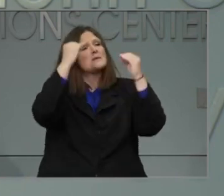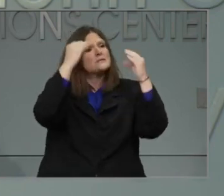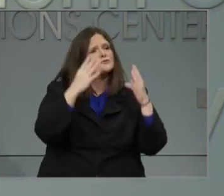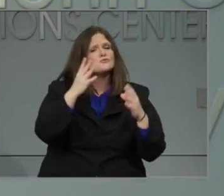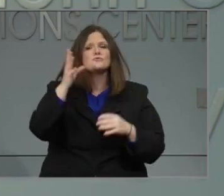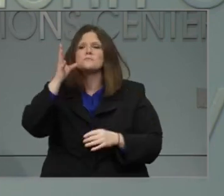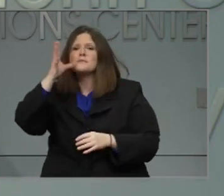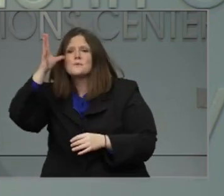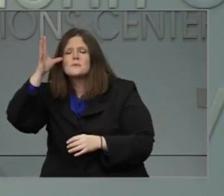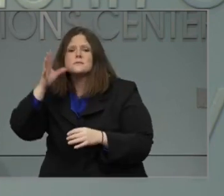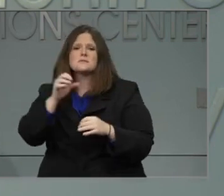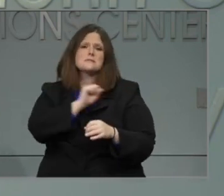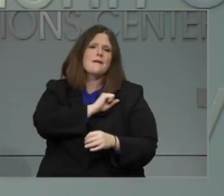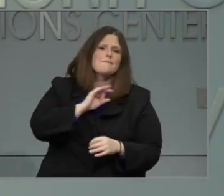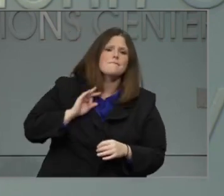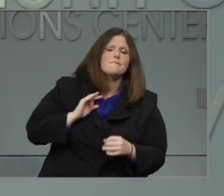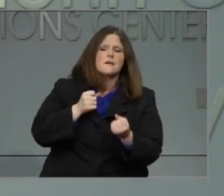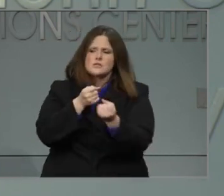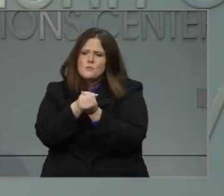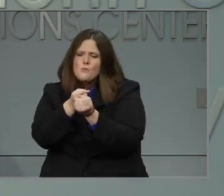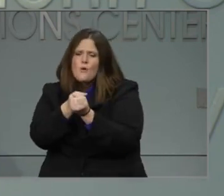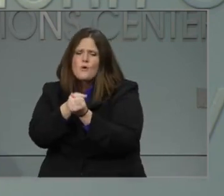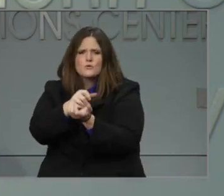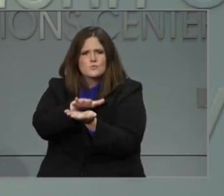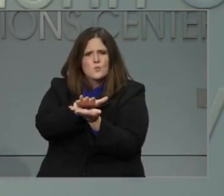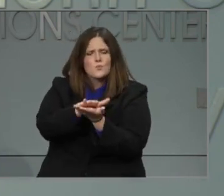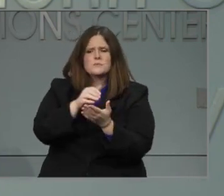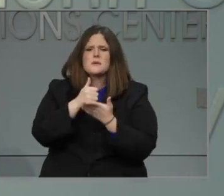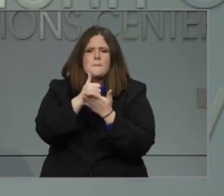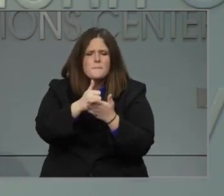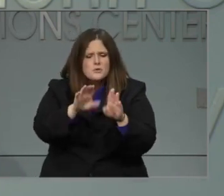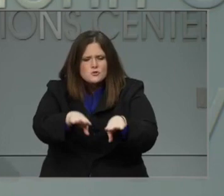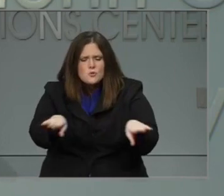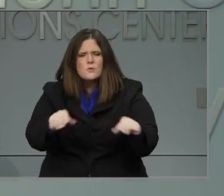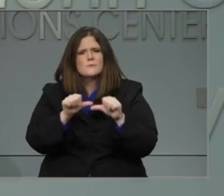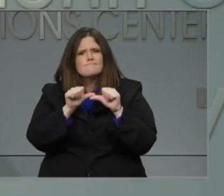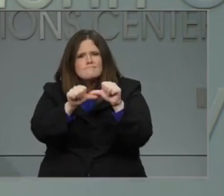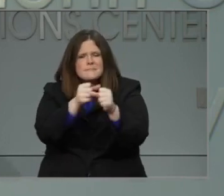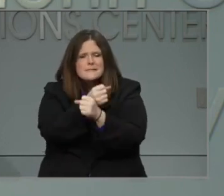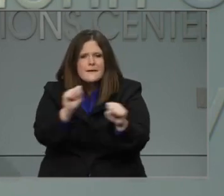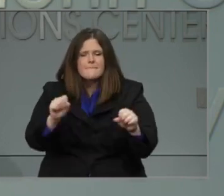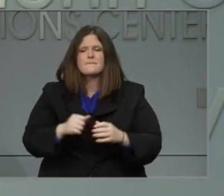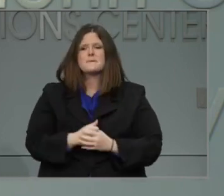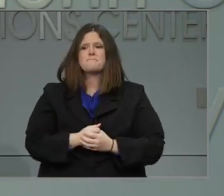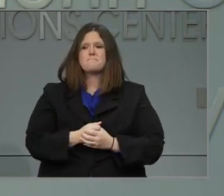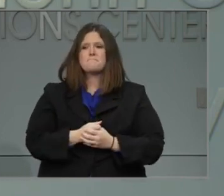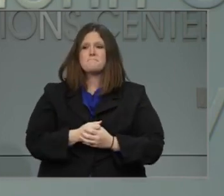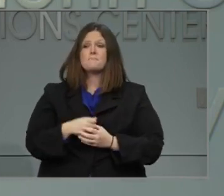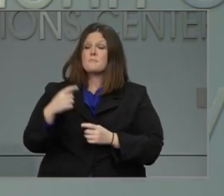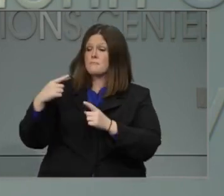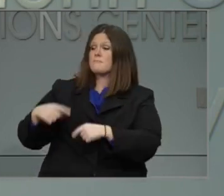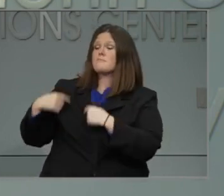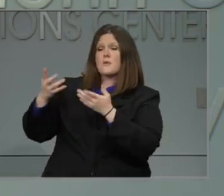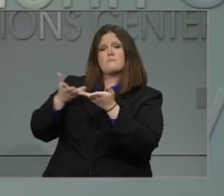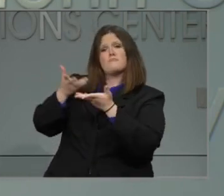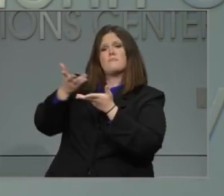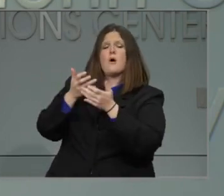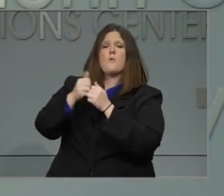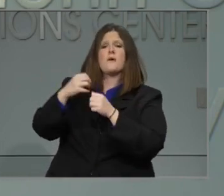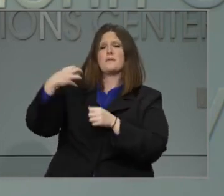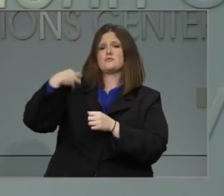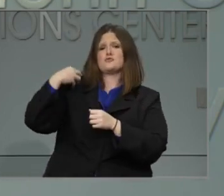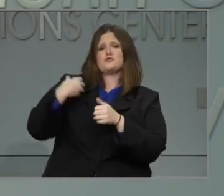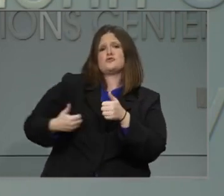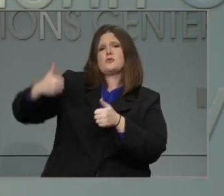children at this critical time and to keep them safe. We've also communicated and worked with Eric Davis, who is the